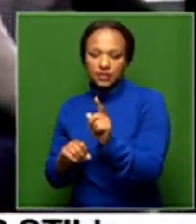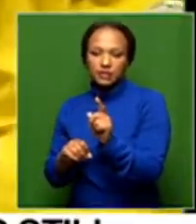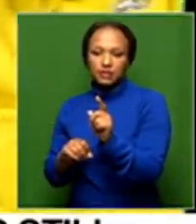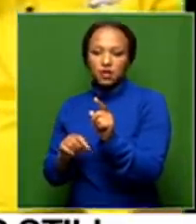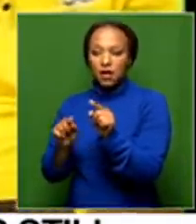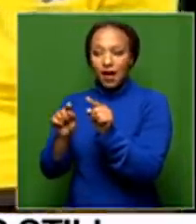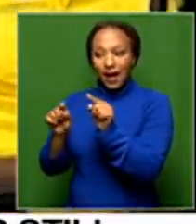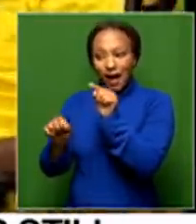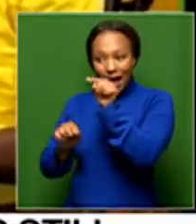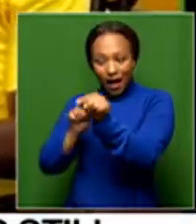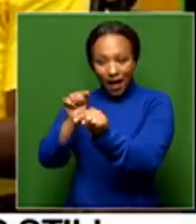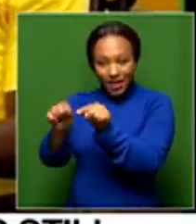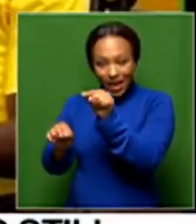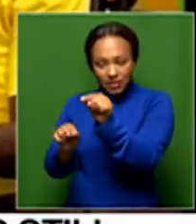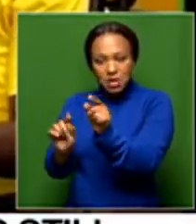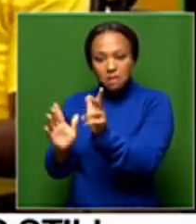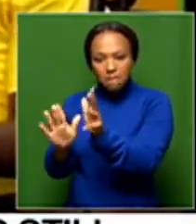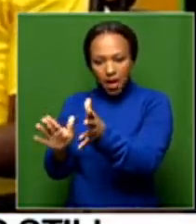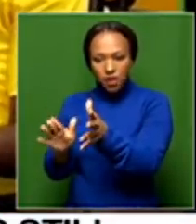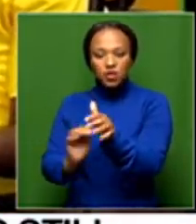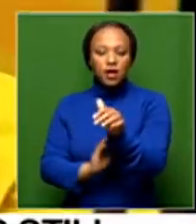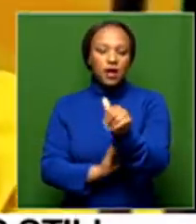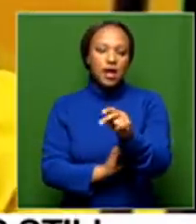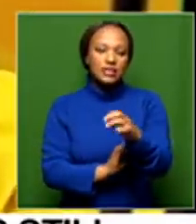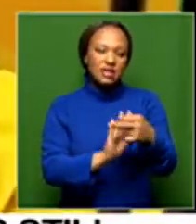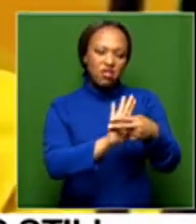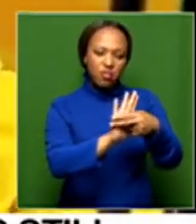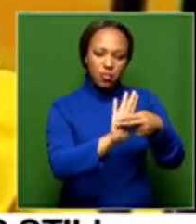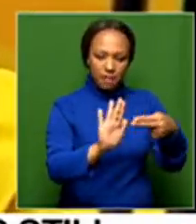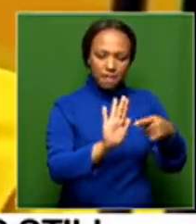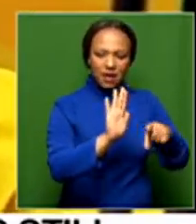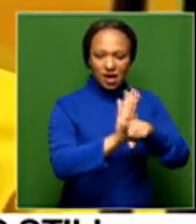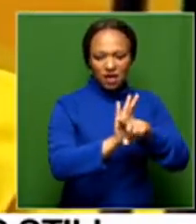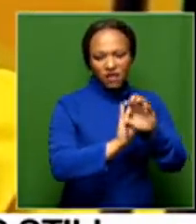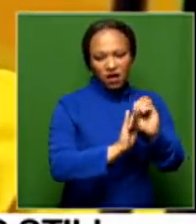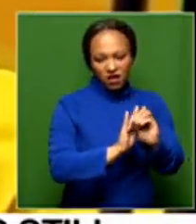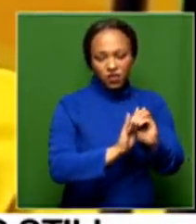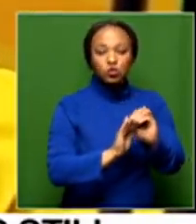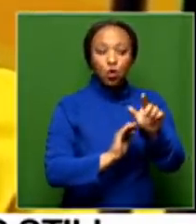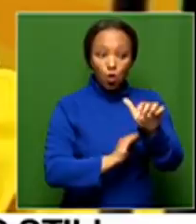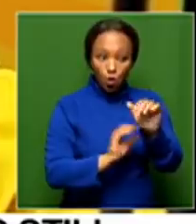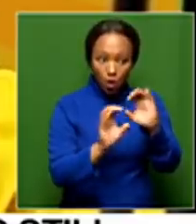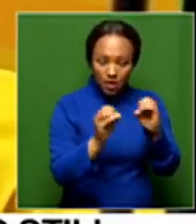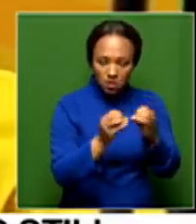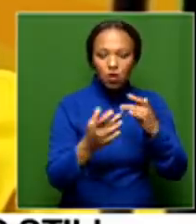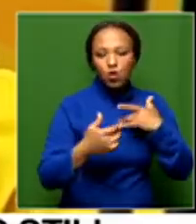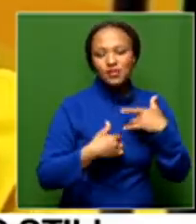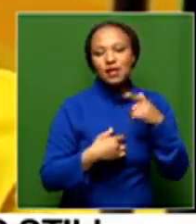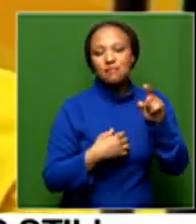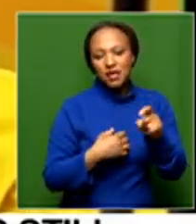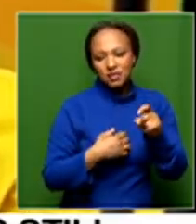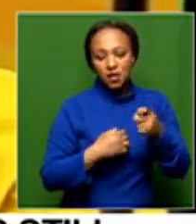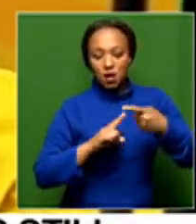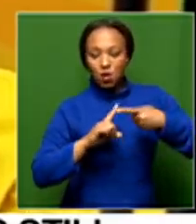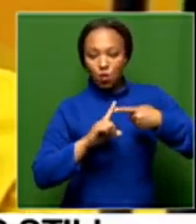bring the organization into disrepute, there is something the organization should be concerned about is one. The second one is